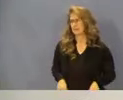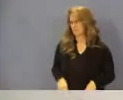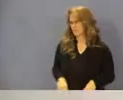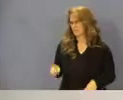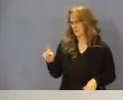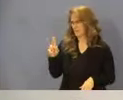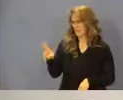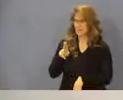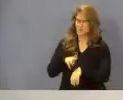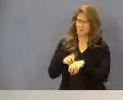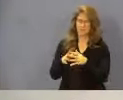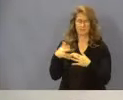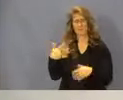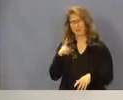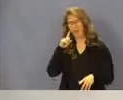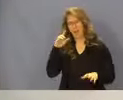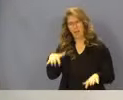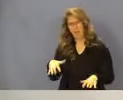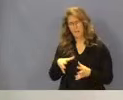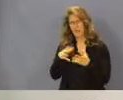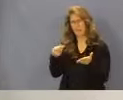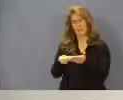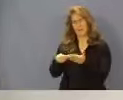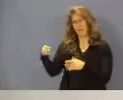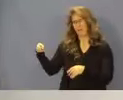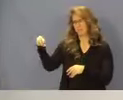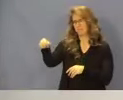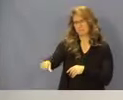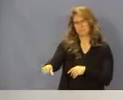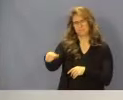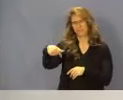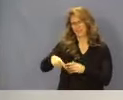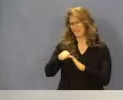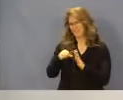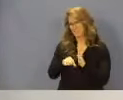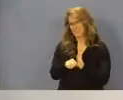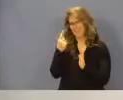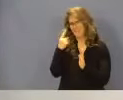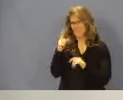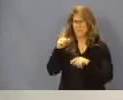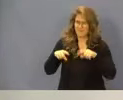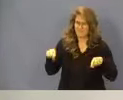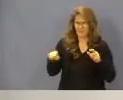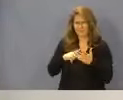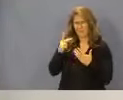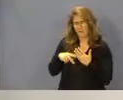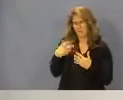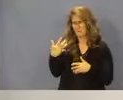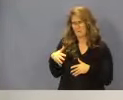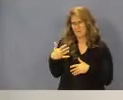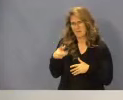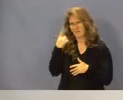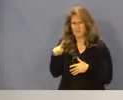enormity of the amount of money that is being expended in our state for various programs to